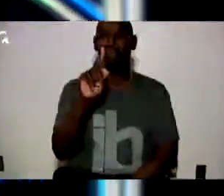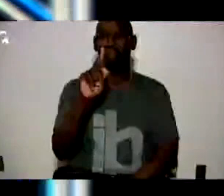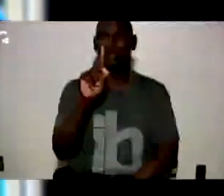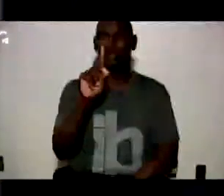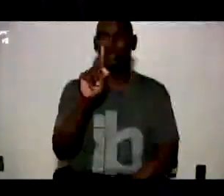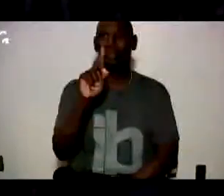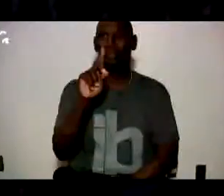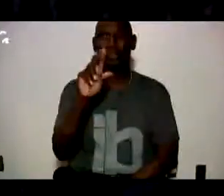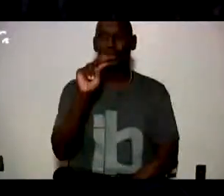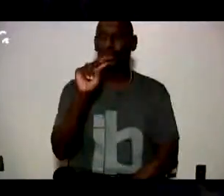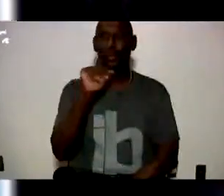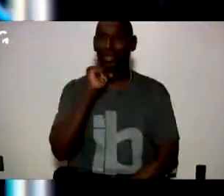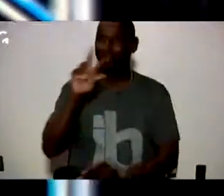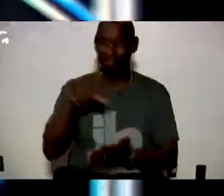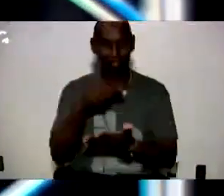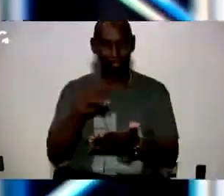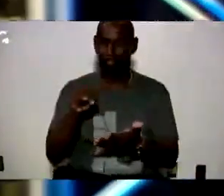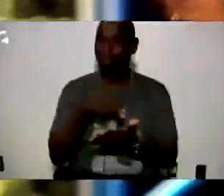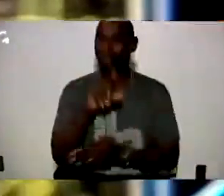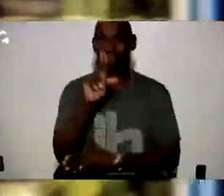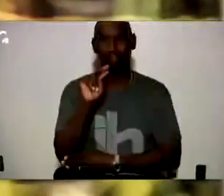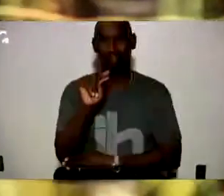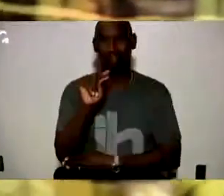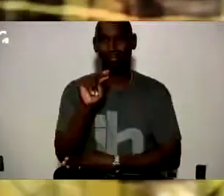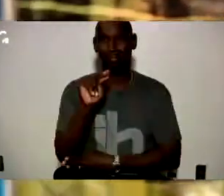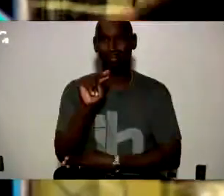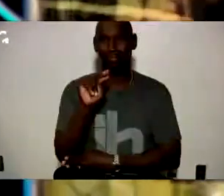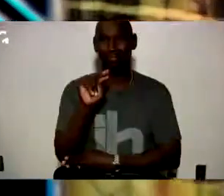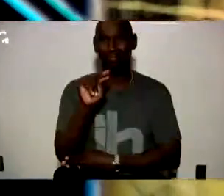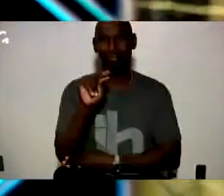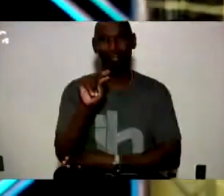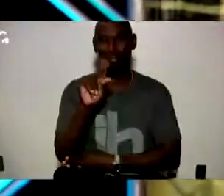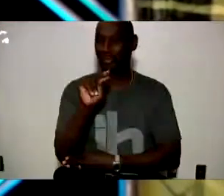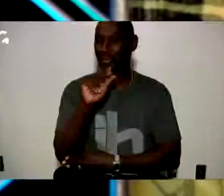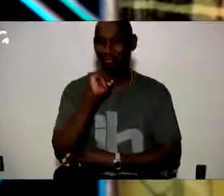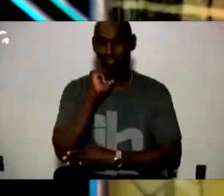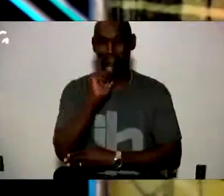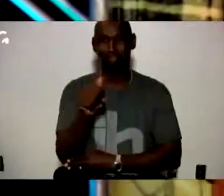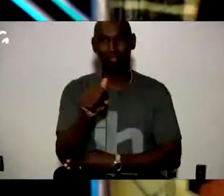No, I'm not gonna dance. I know you're disappointed, but I'm not gonna dance.